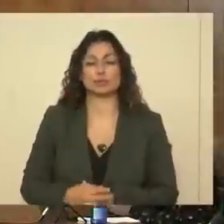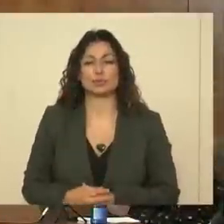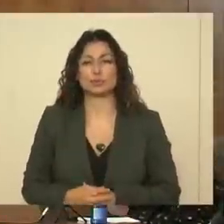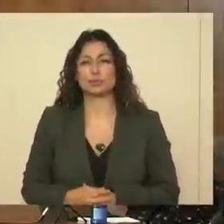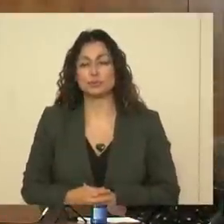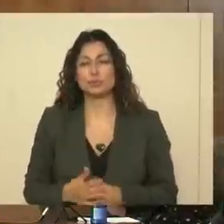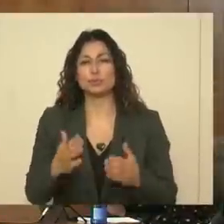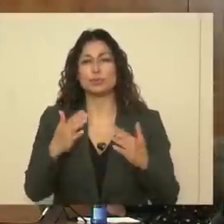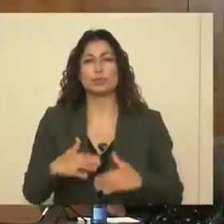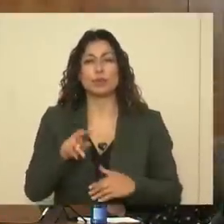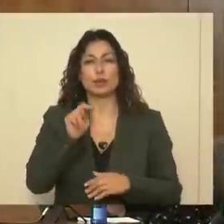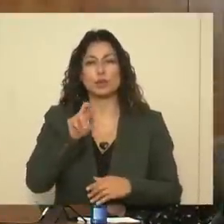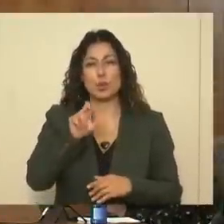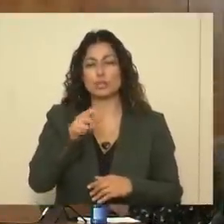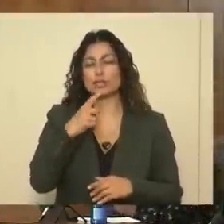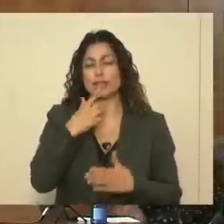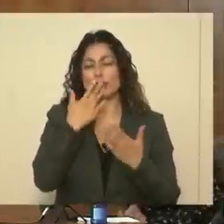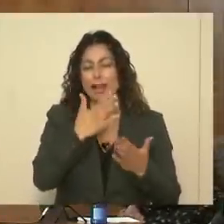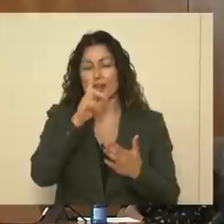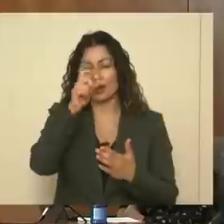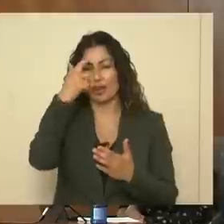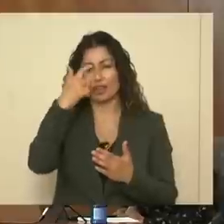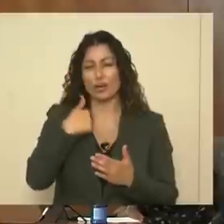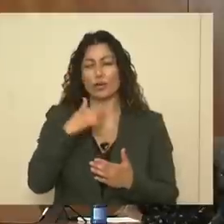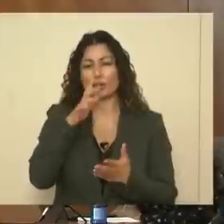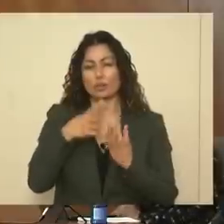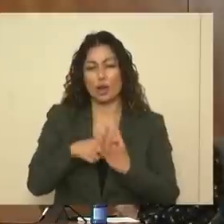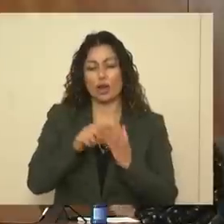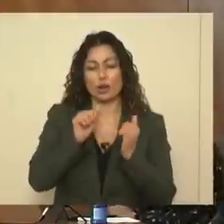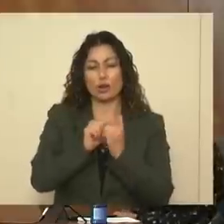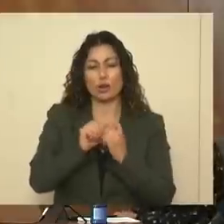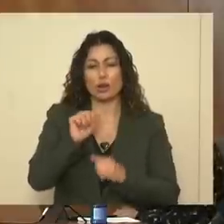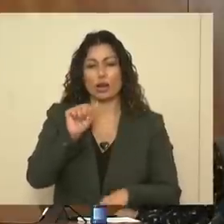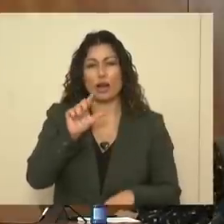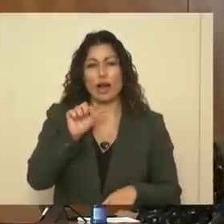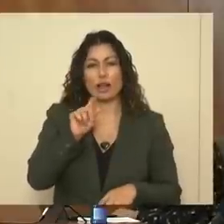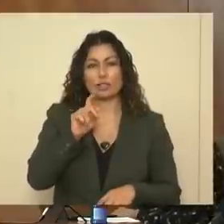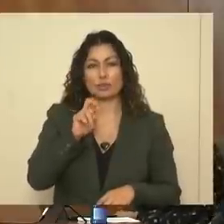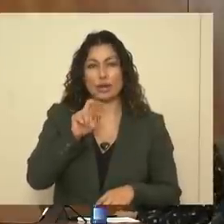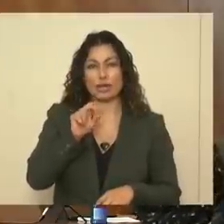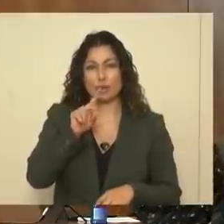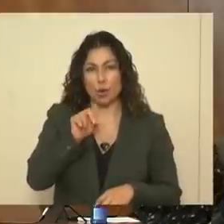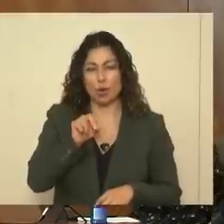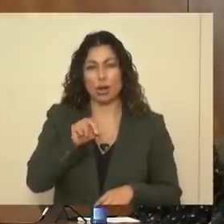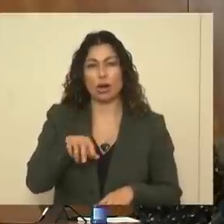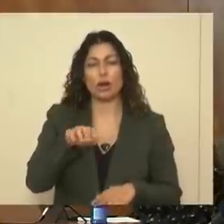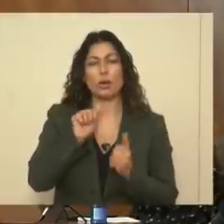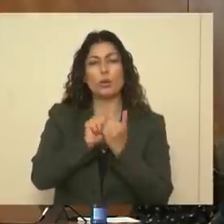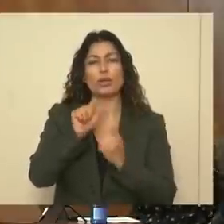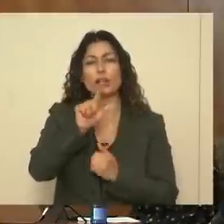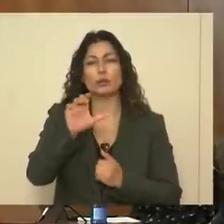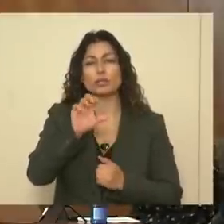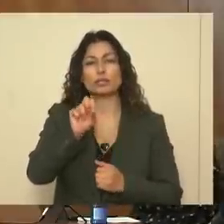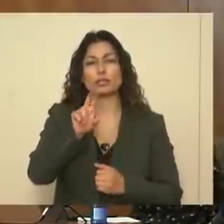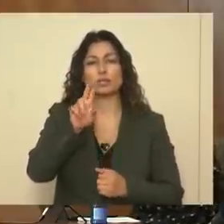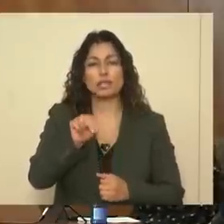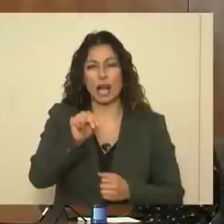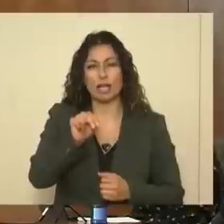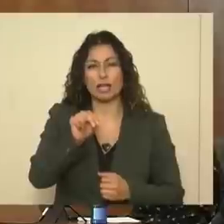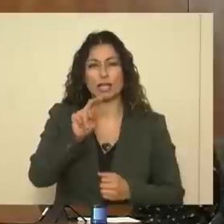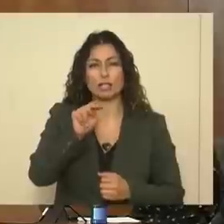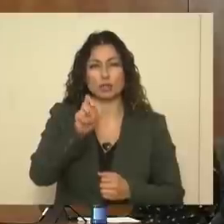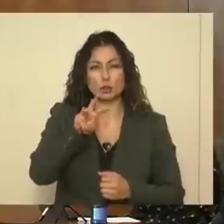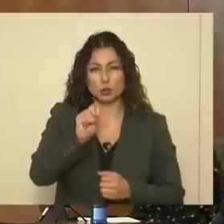Thank you, Governor. We will start with Algernon Damassa, excuse me, with the Las Cruces Sun News. Algernon, you are